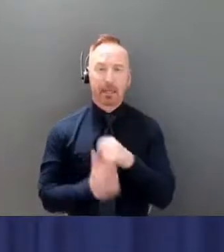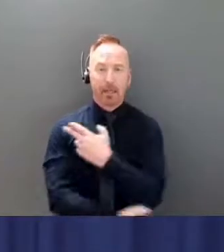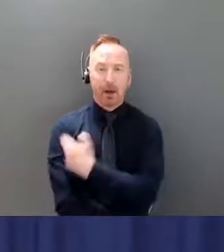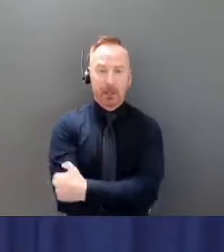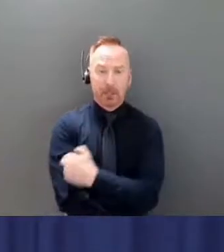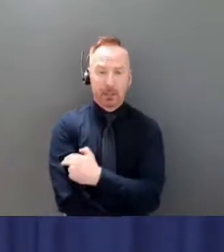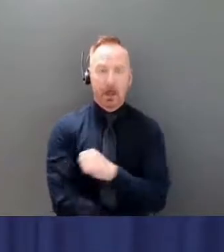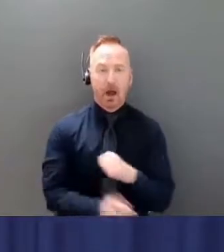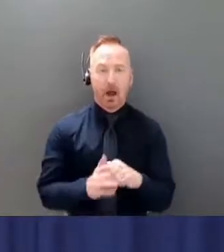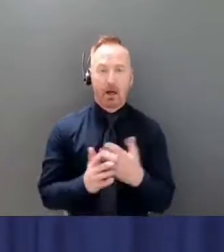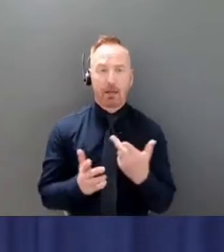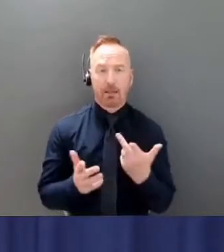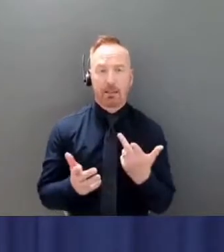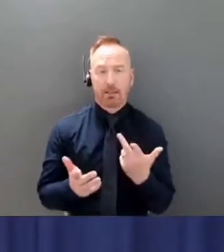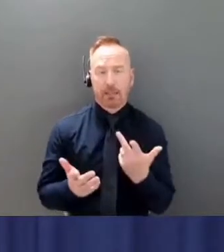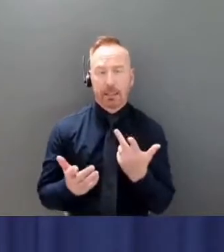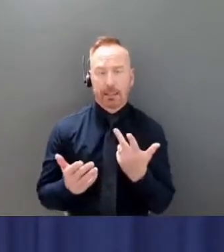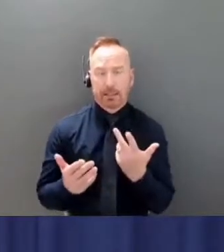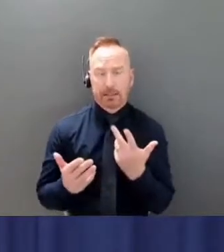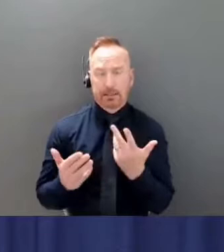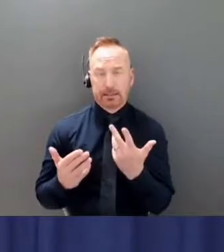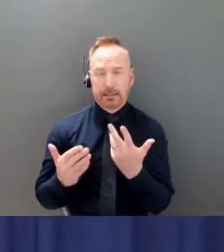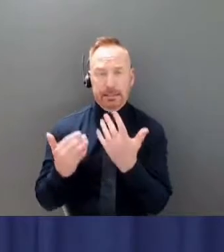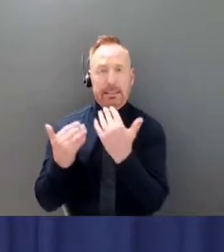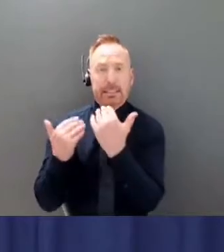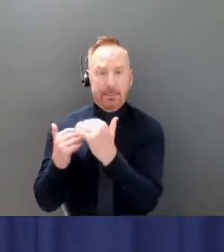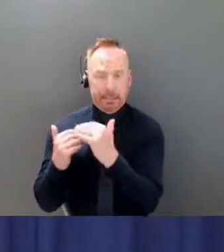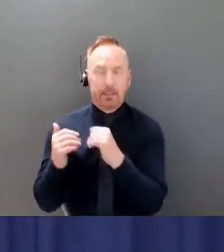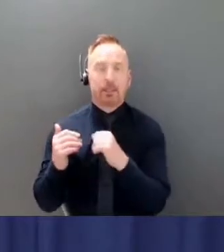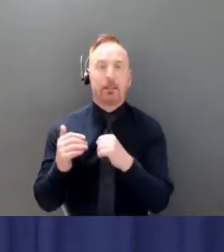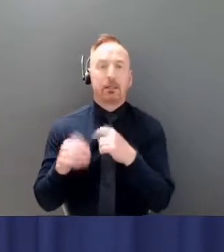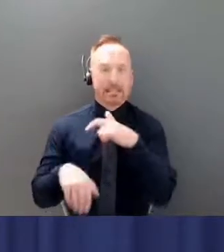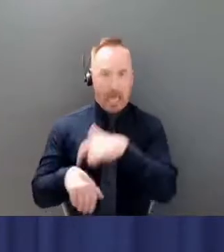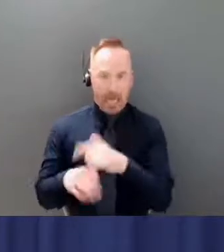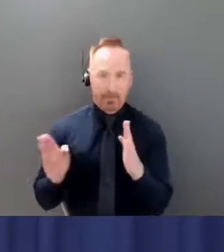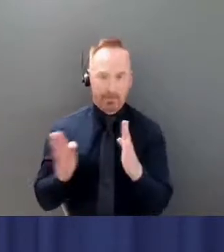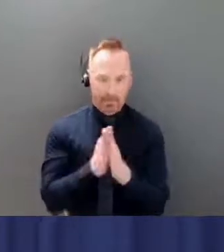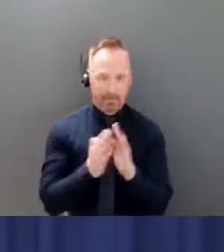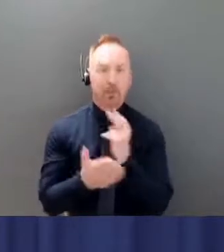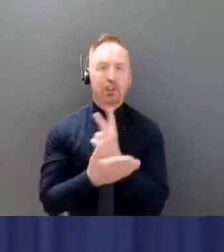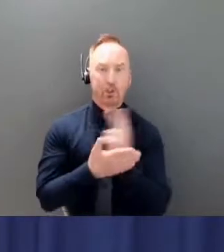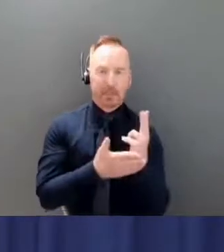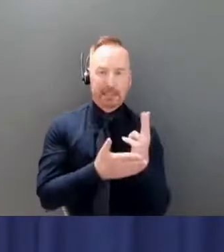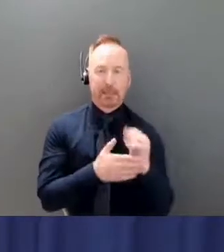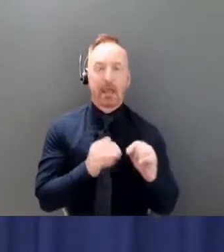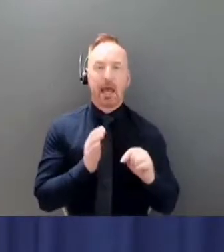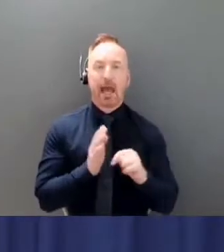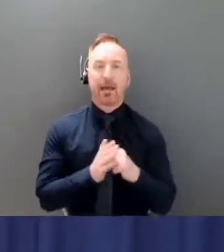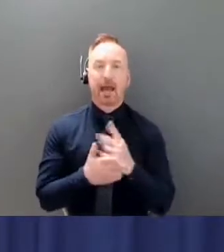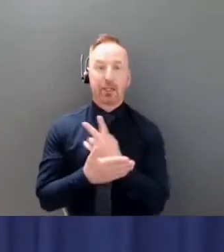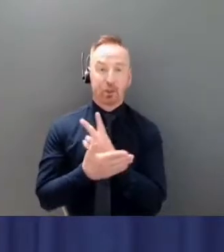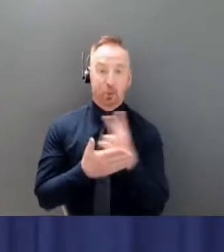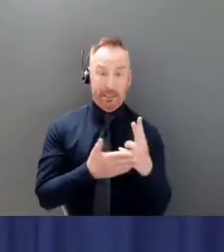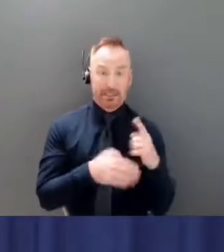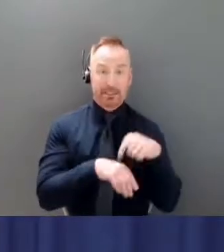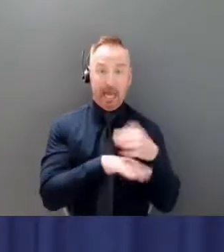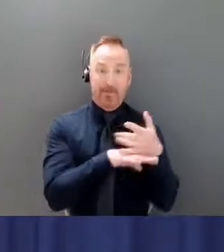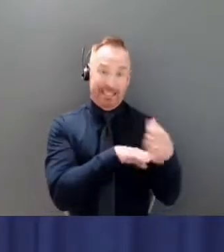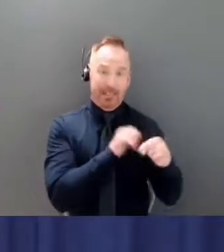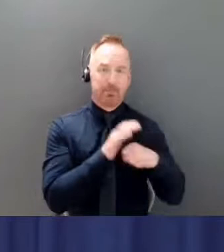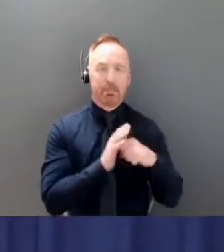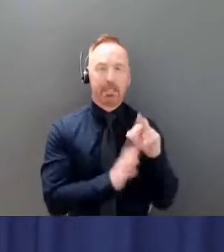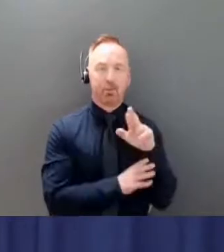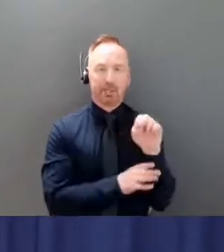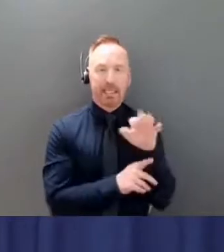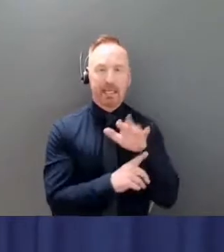They are put in place right now for a period of two weeks and will be reassessed at that time. Yukoners are being asked to